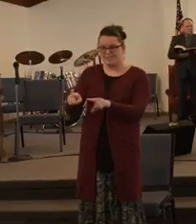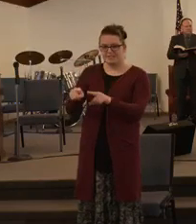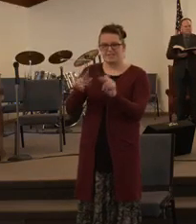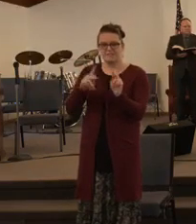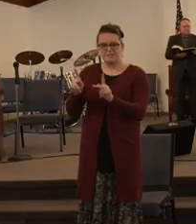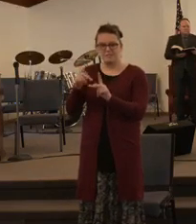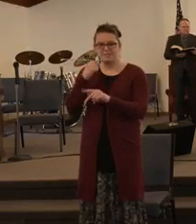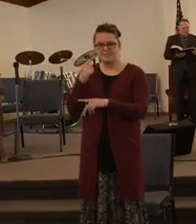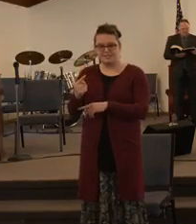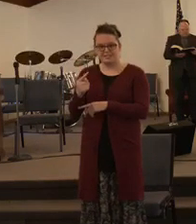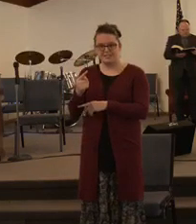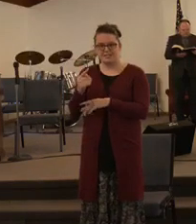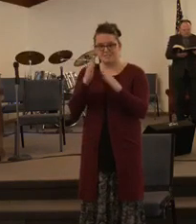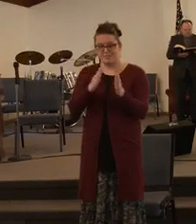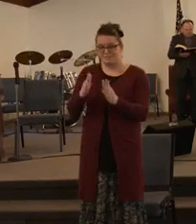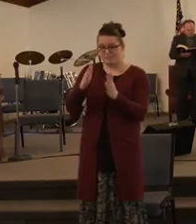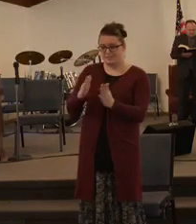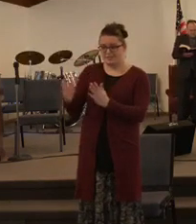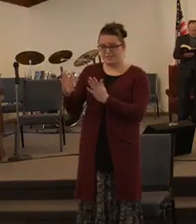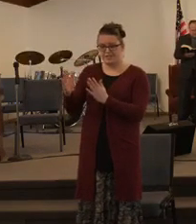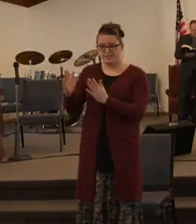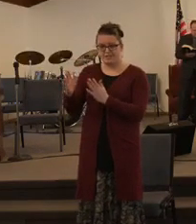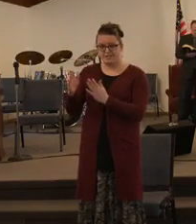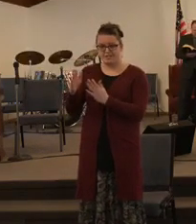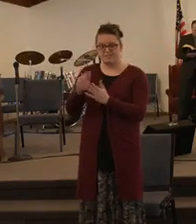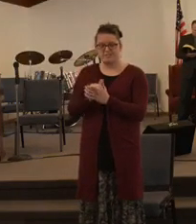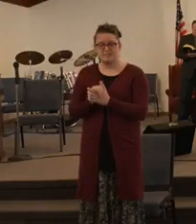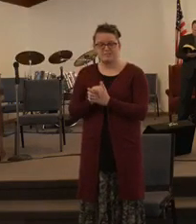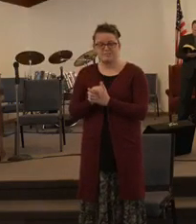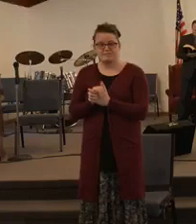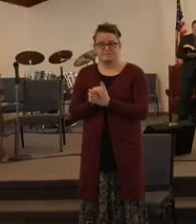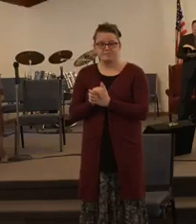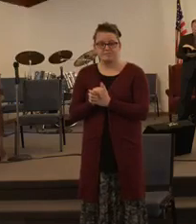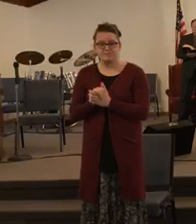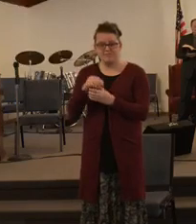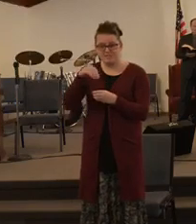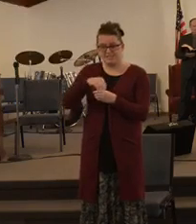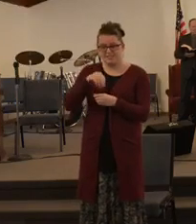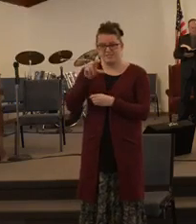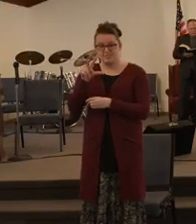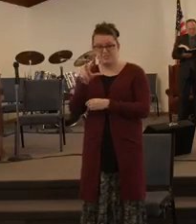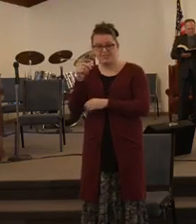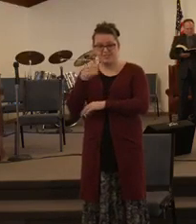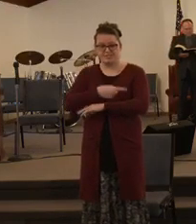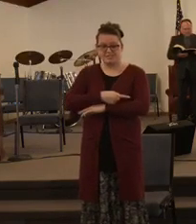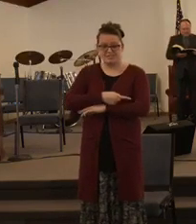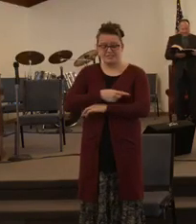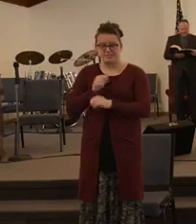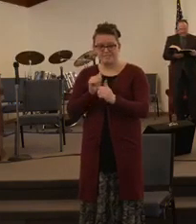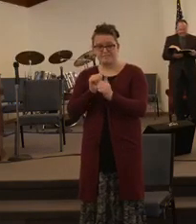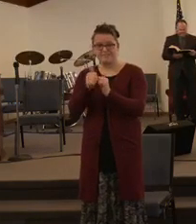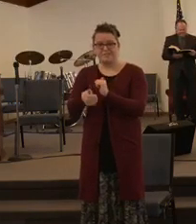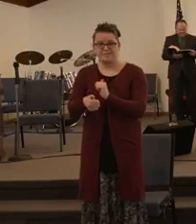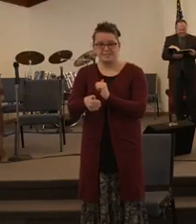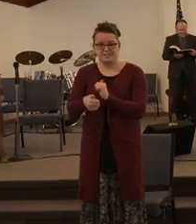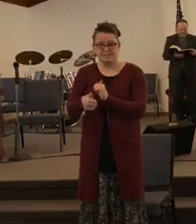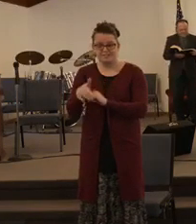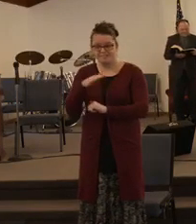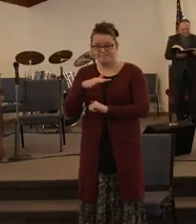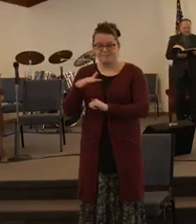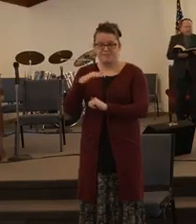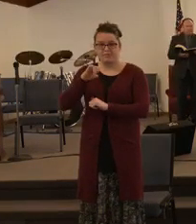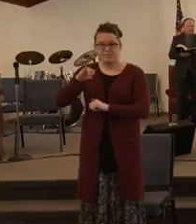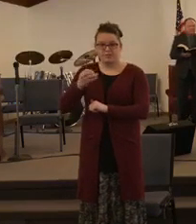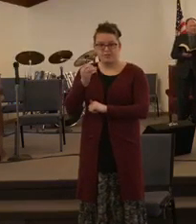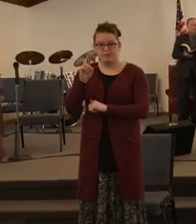vittles. Because within three days, we're going to pass over this Jordan. And we are going